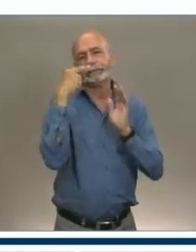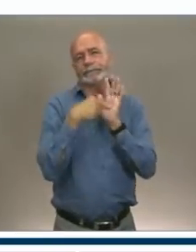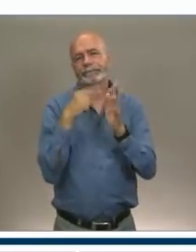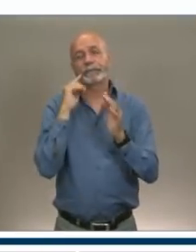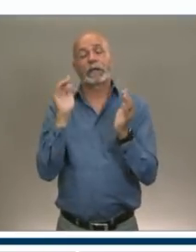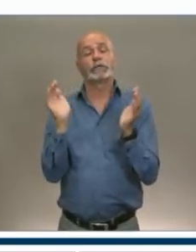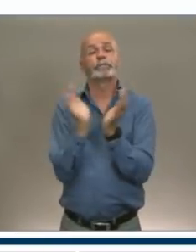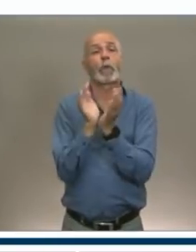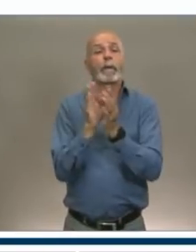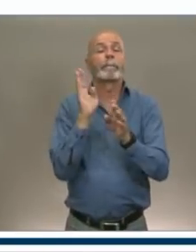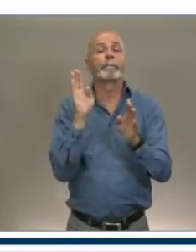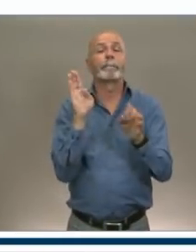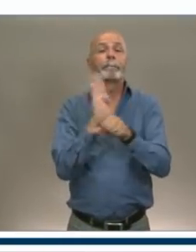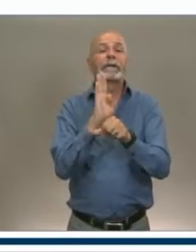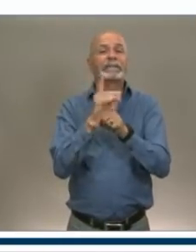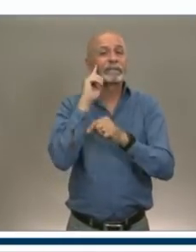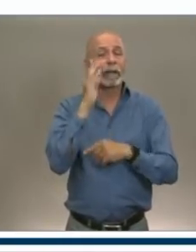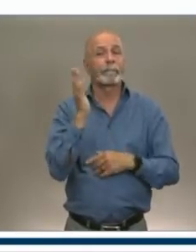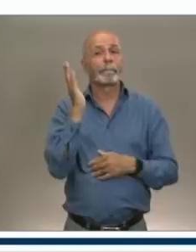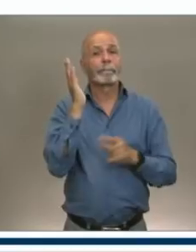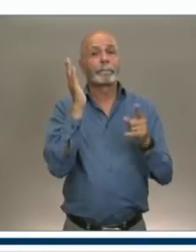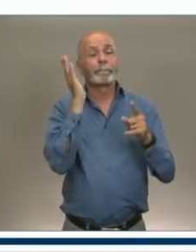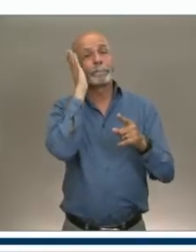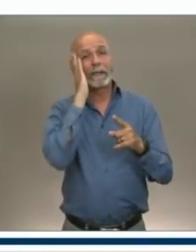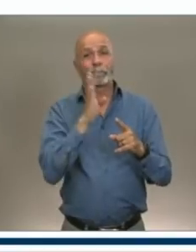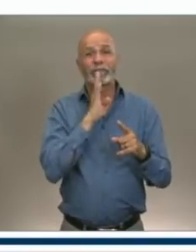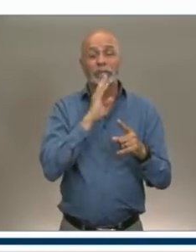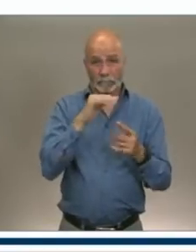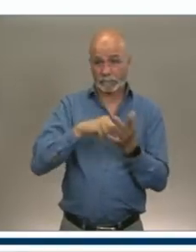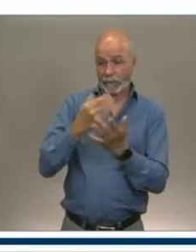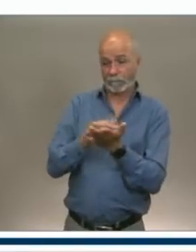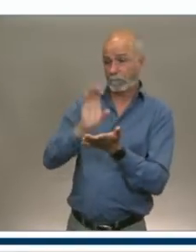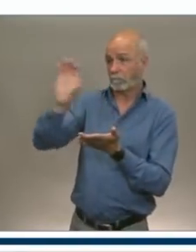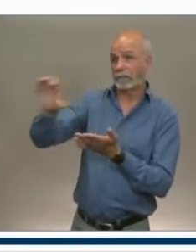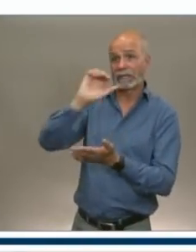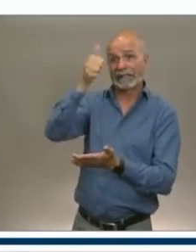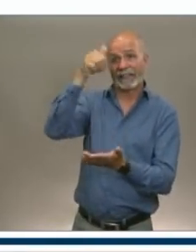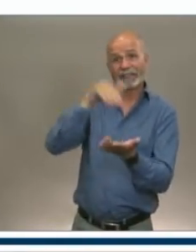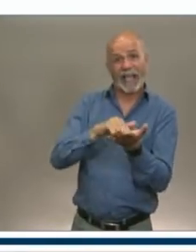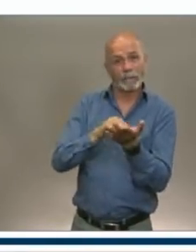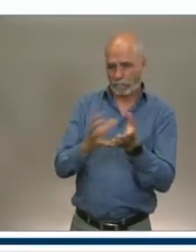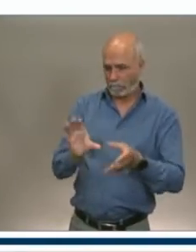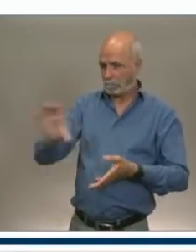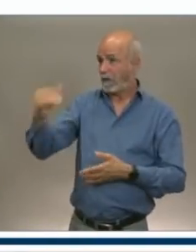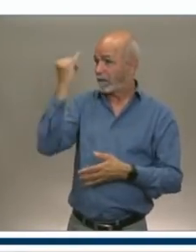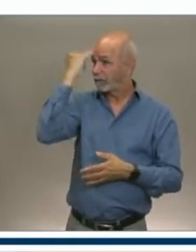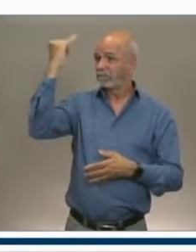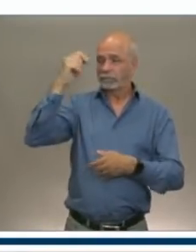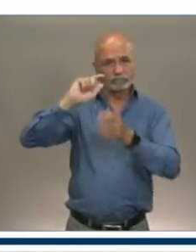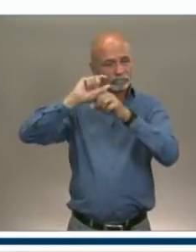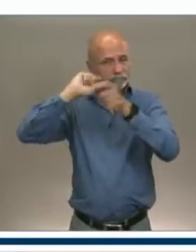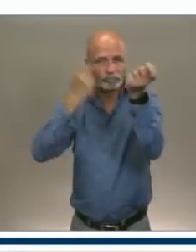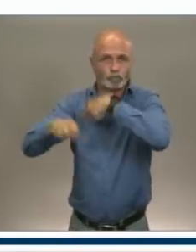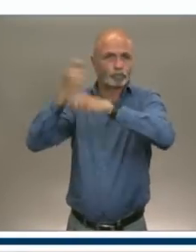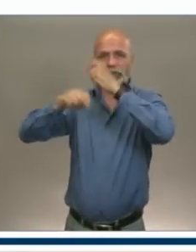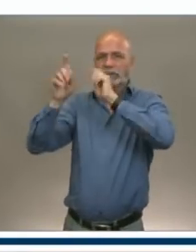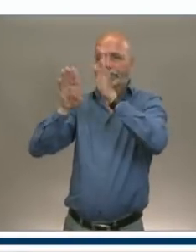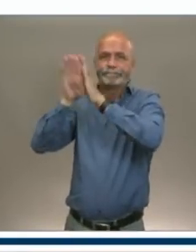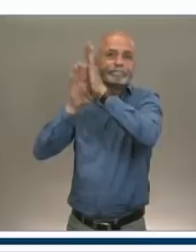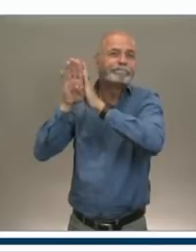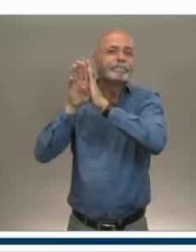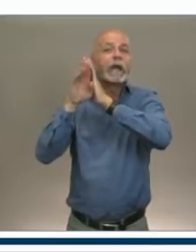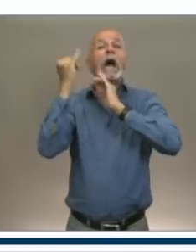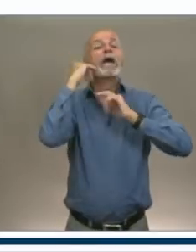,000 that they can use for putting packages together for advertising. To a larger hotel, that would be in downtown